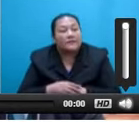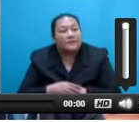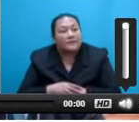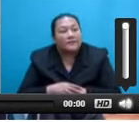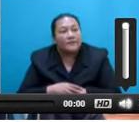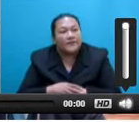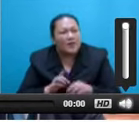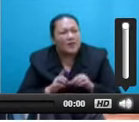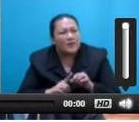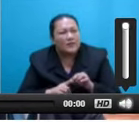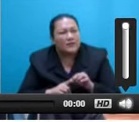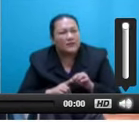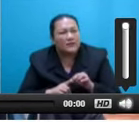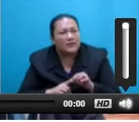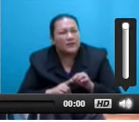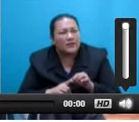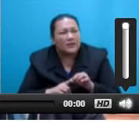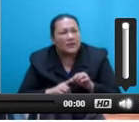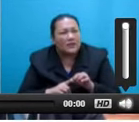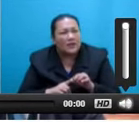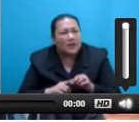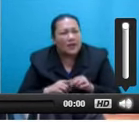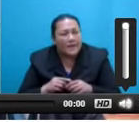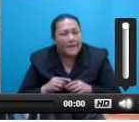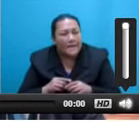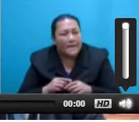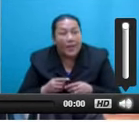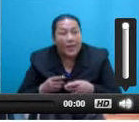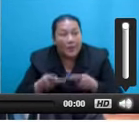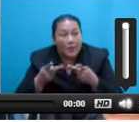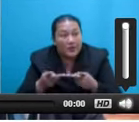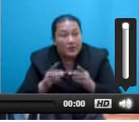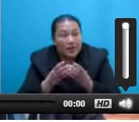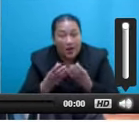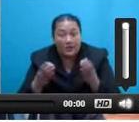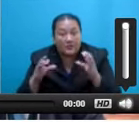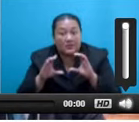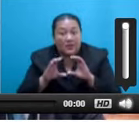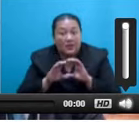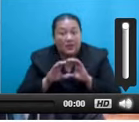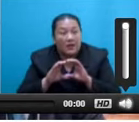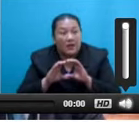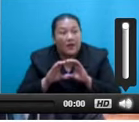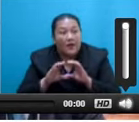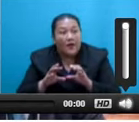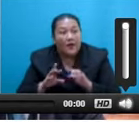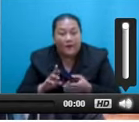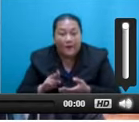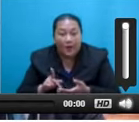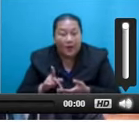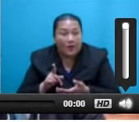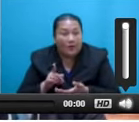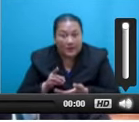The question is in that regard whether the proposed council will replace the association, whether it is designed to weaken the